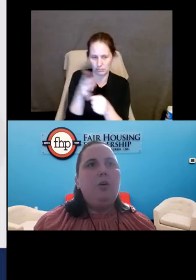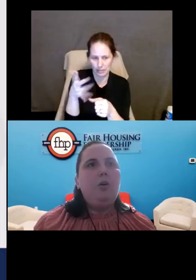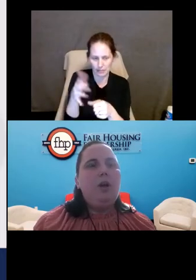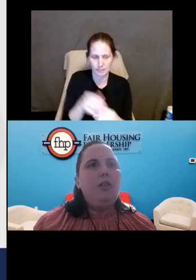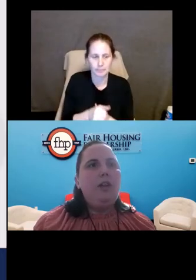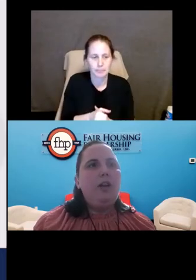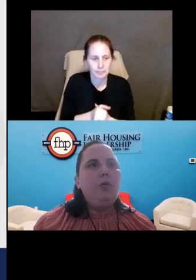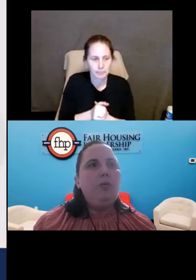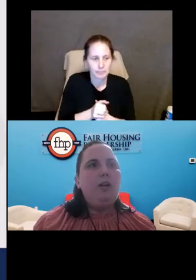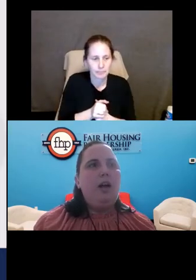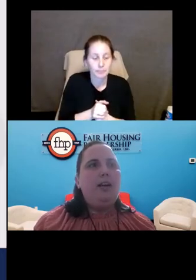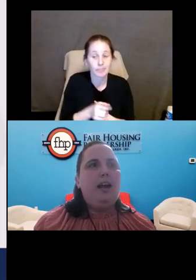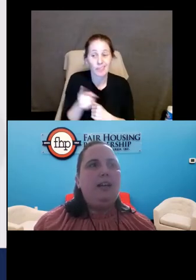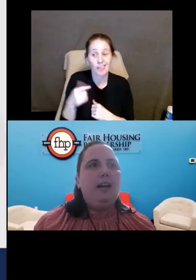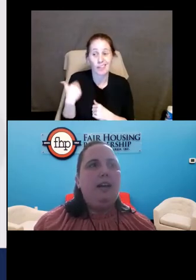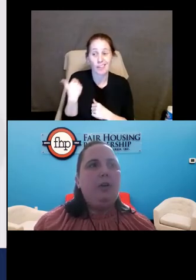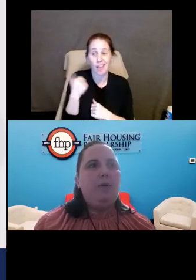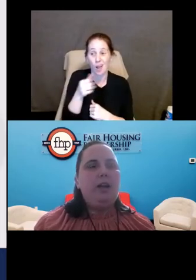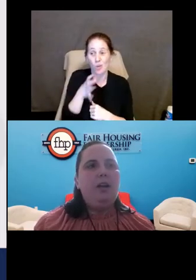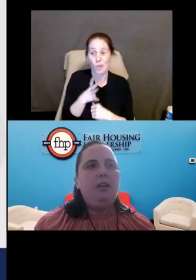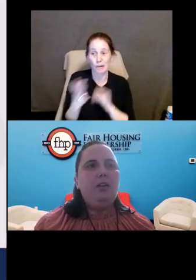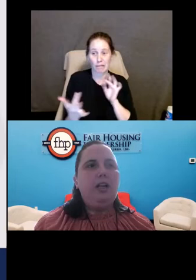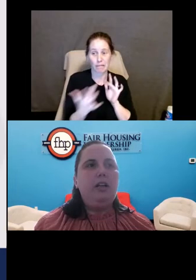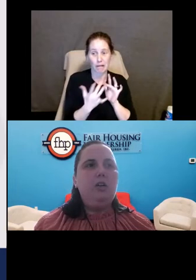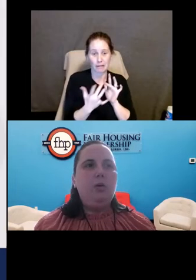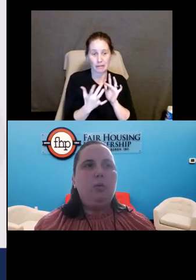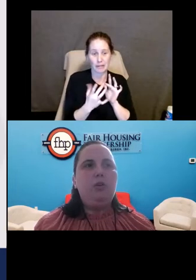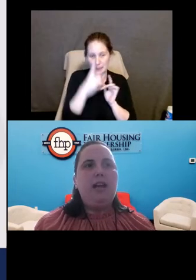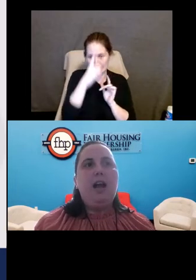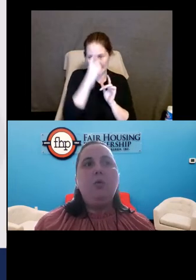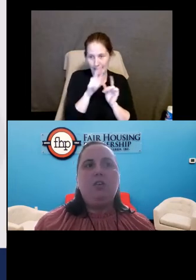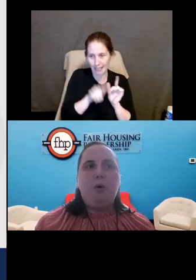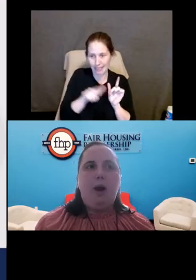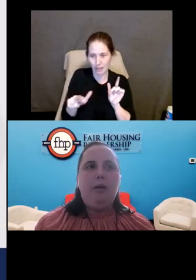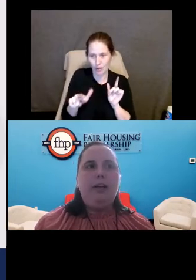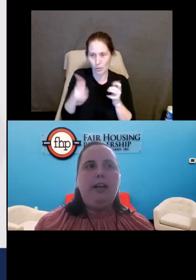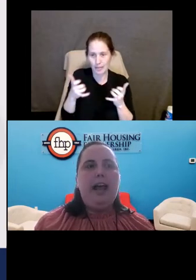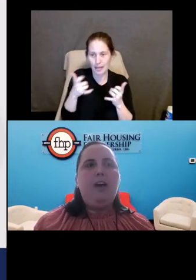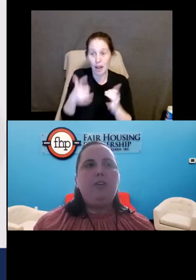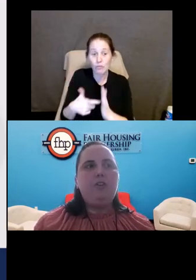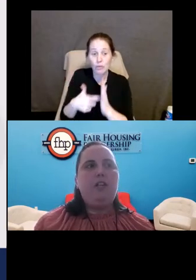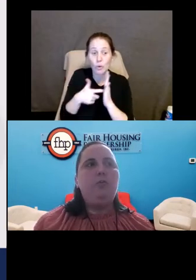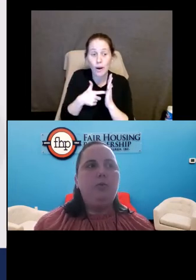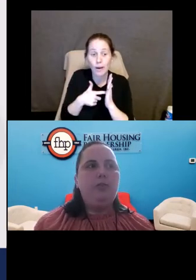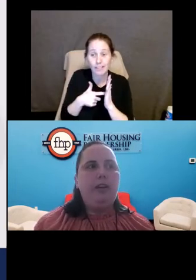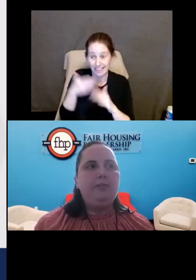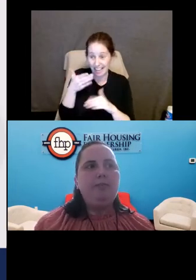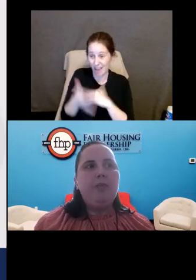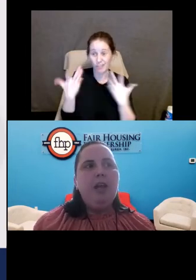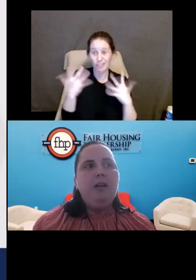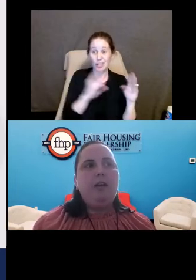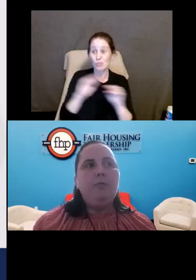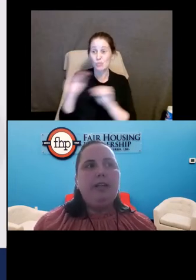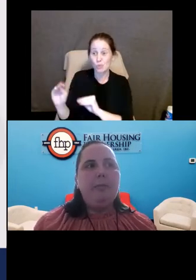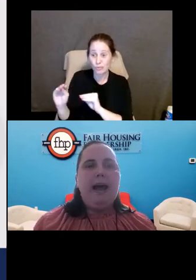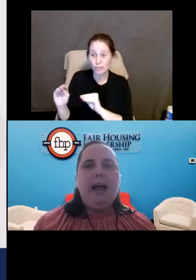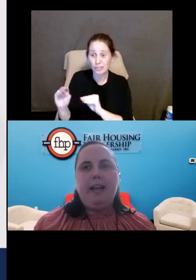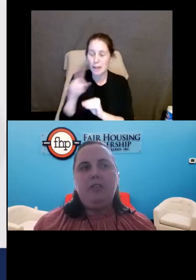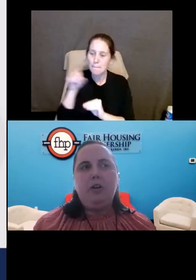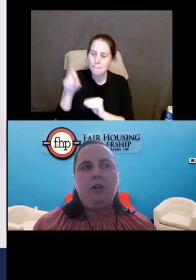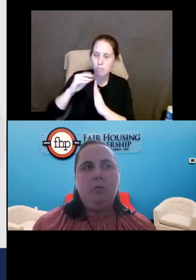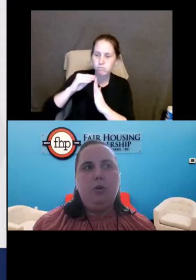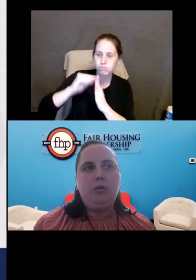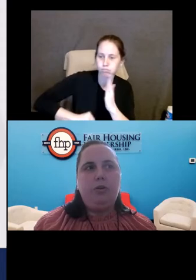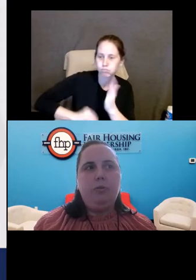So the young woman contacted us because her landlord was now requiring, after she had moved in, to complete a